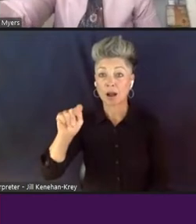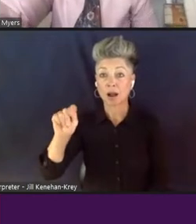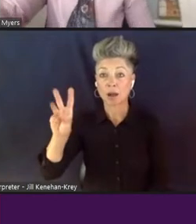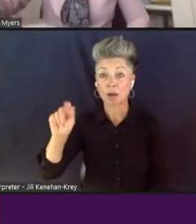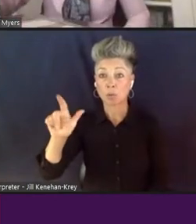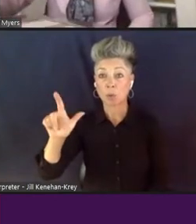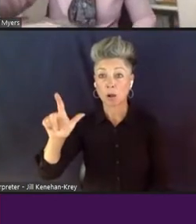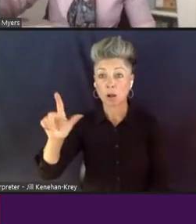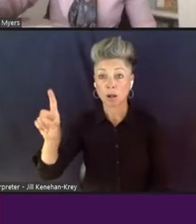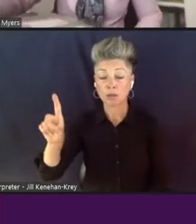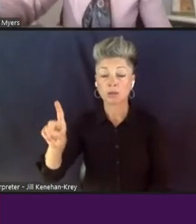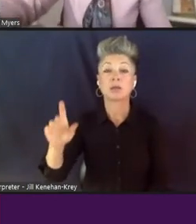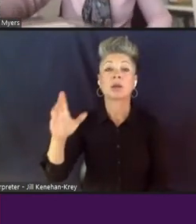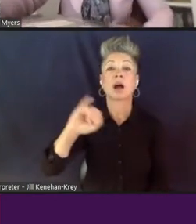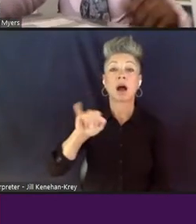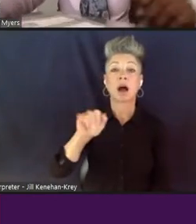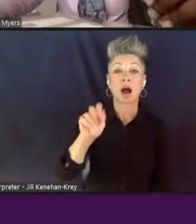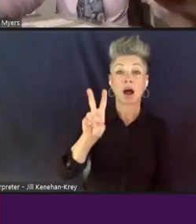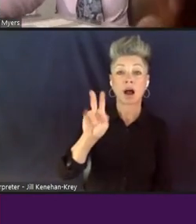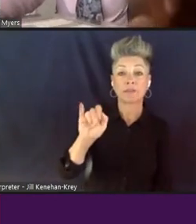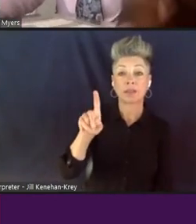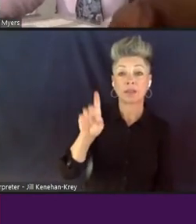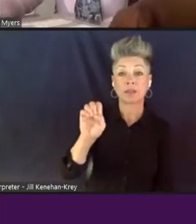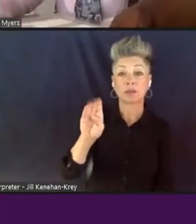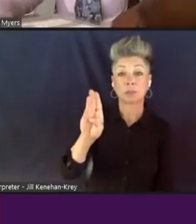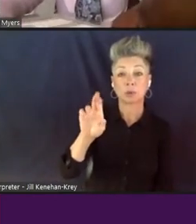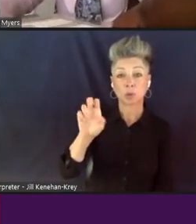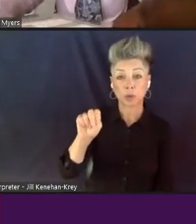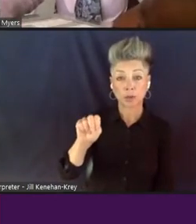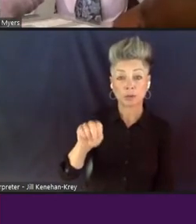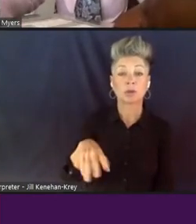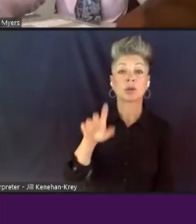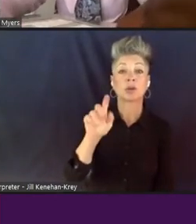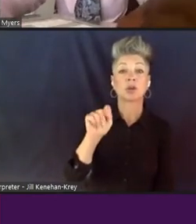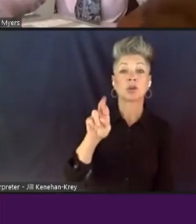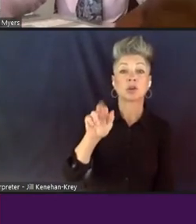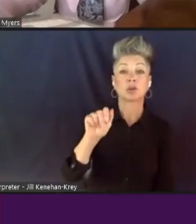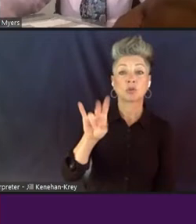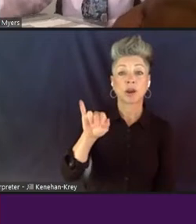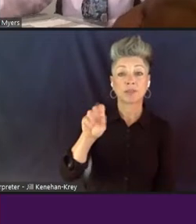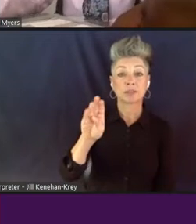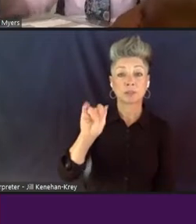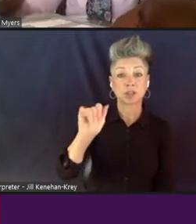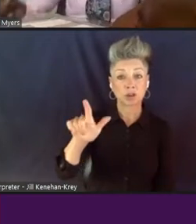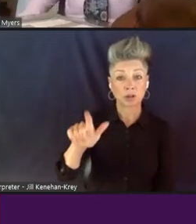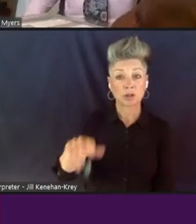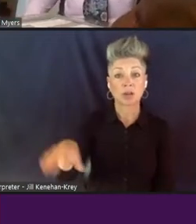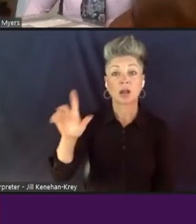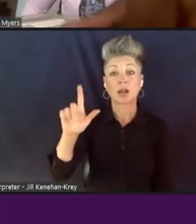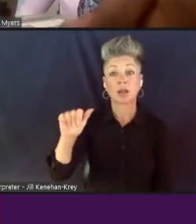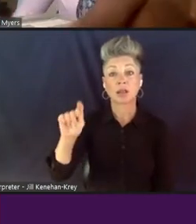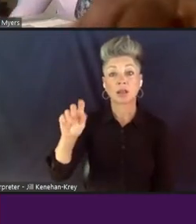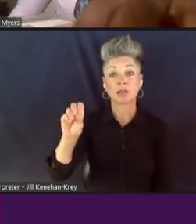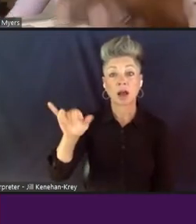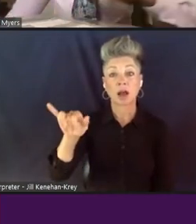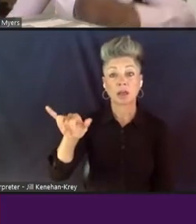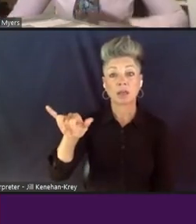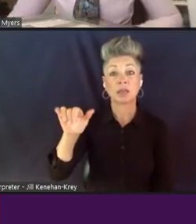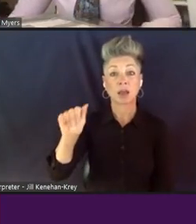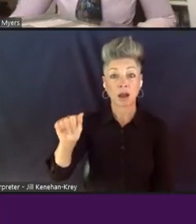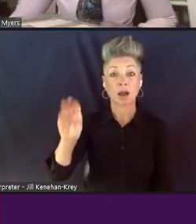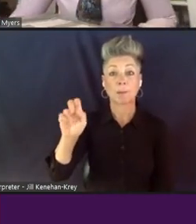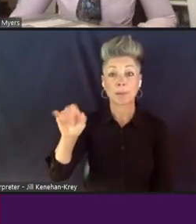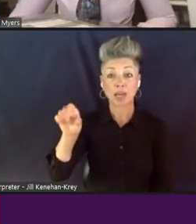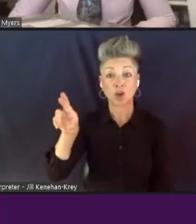Javi DeBruin, we have with us Travis Mitchell, Latonya Myers, Emily Hackshaw,